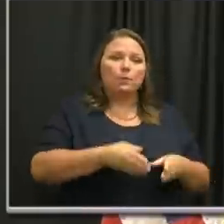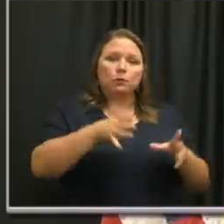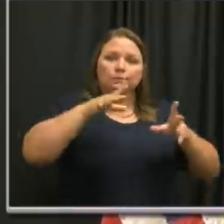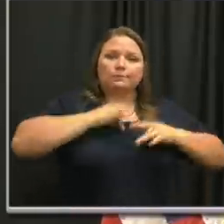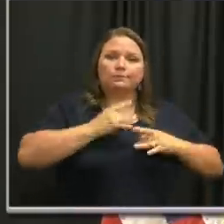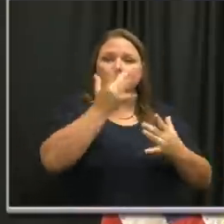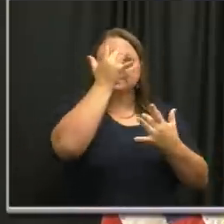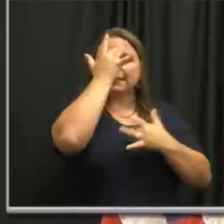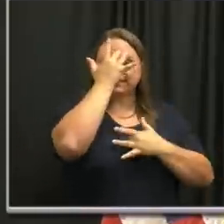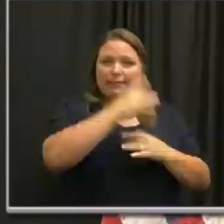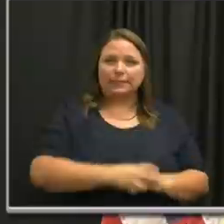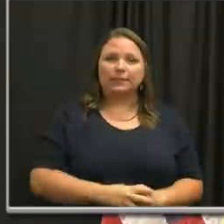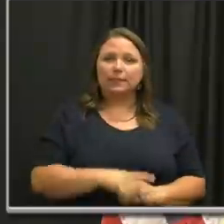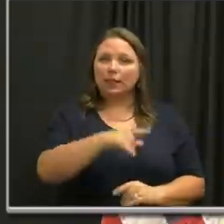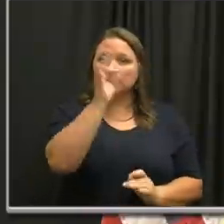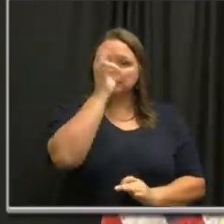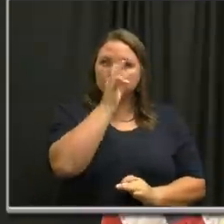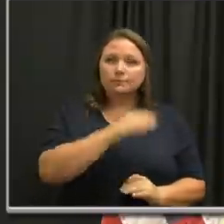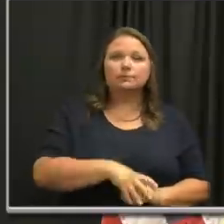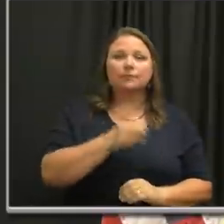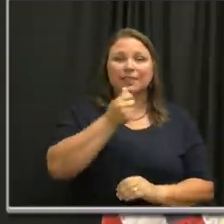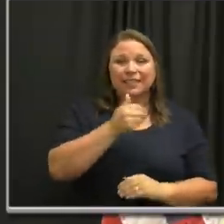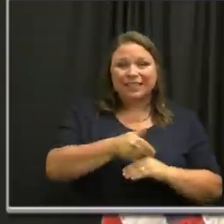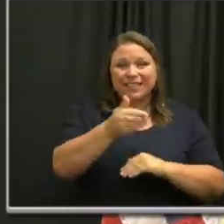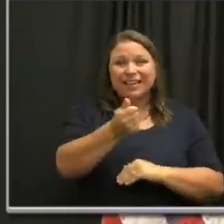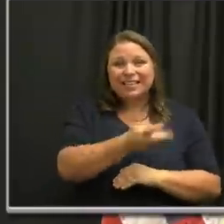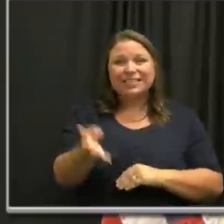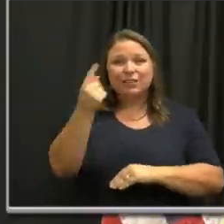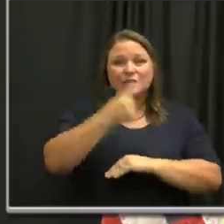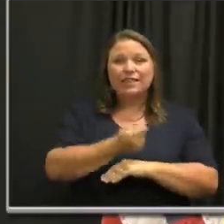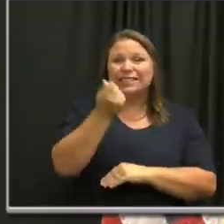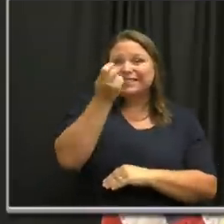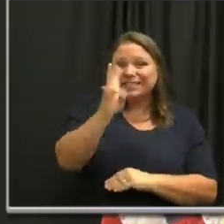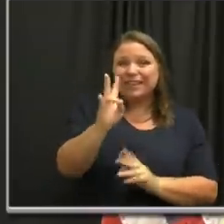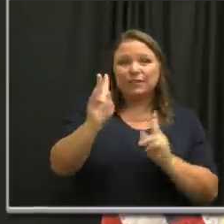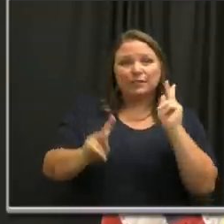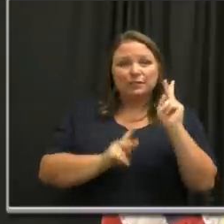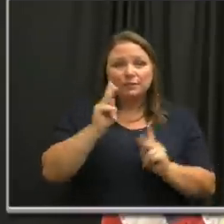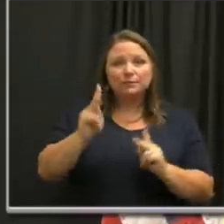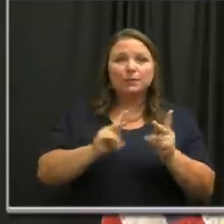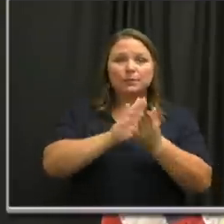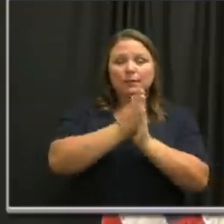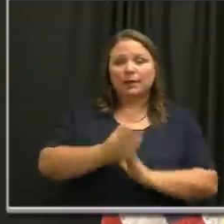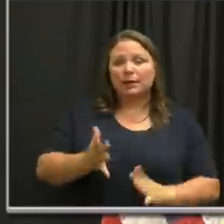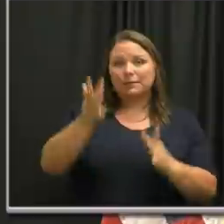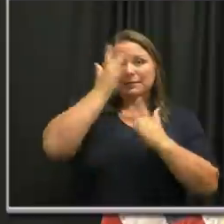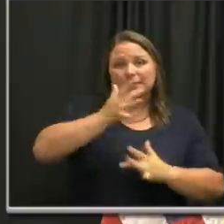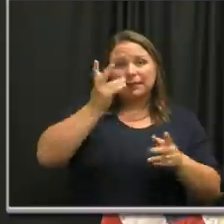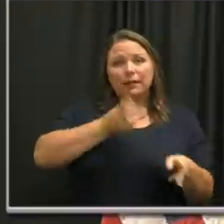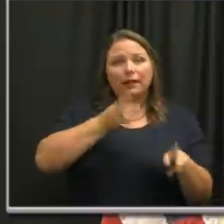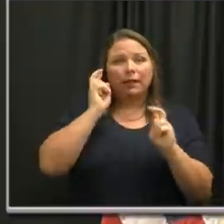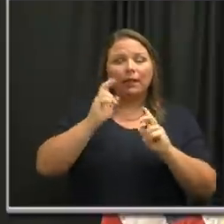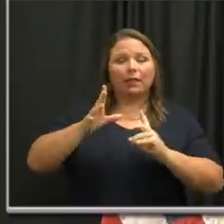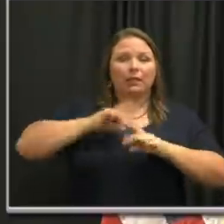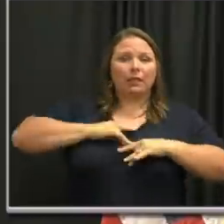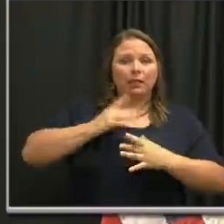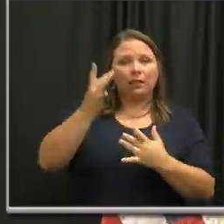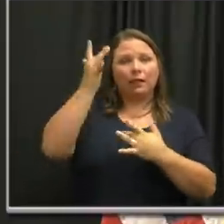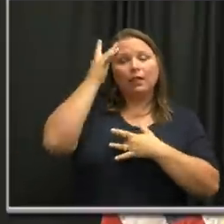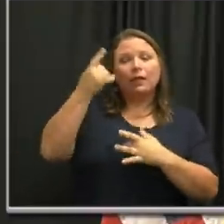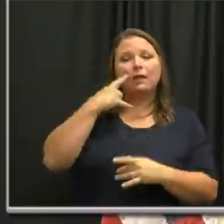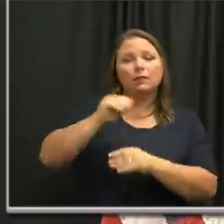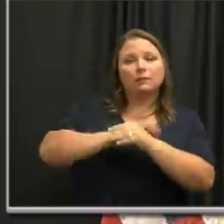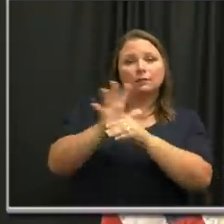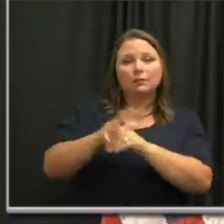-19. Over the next several days, 17 of the family members became ill and tested positive for COVID